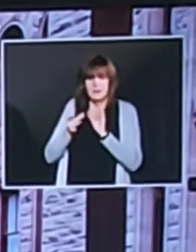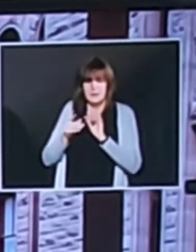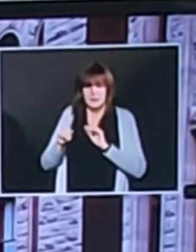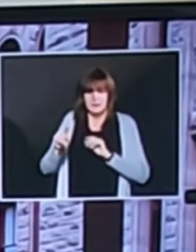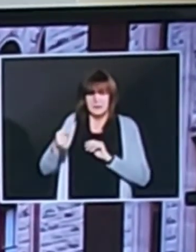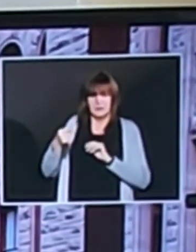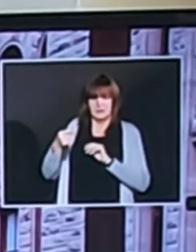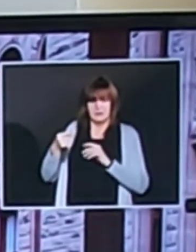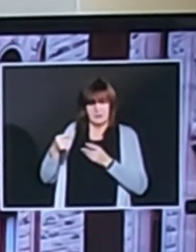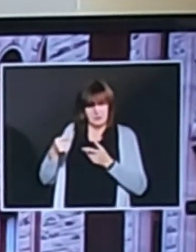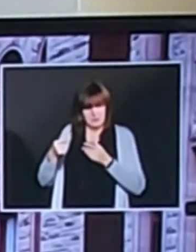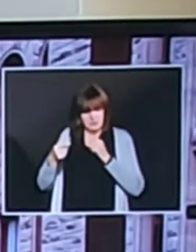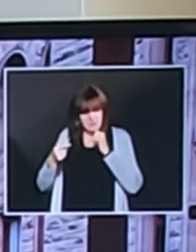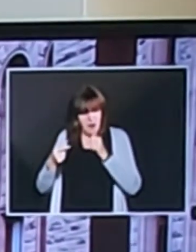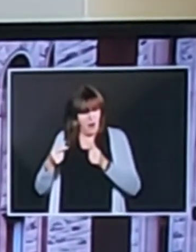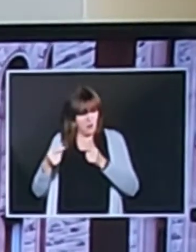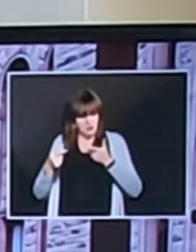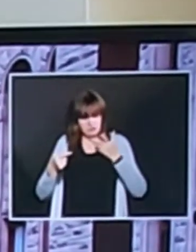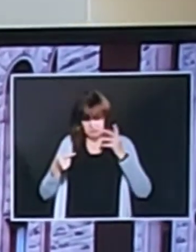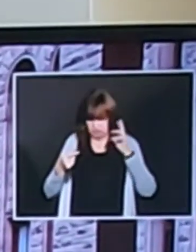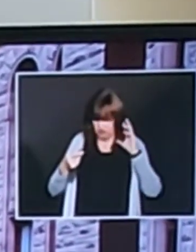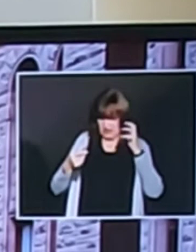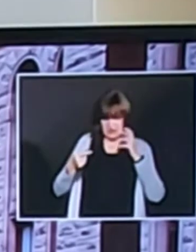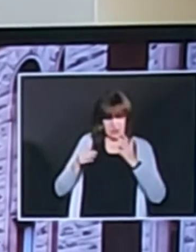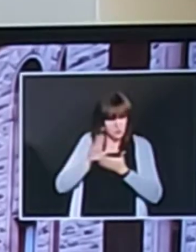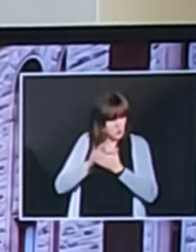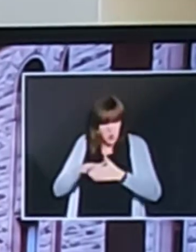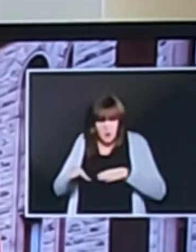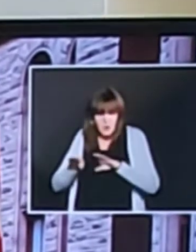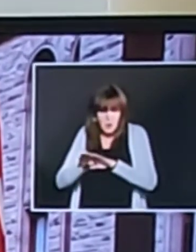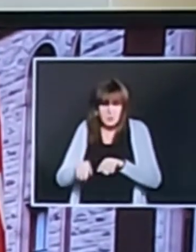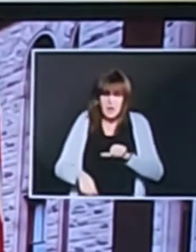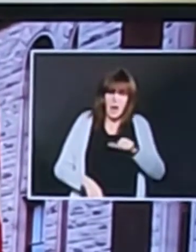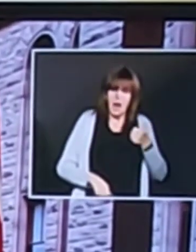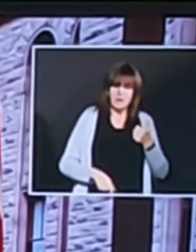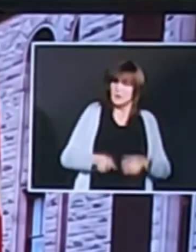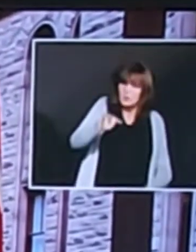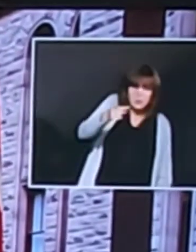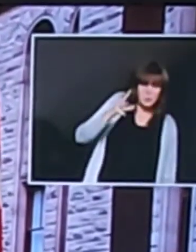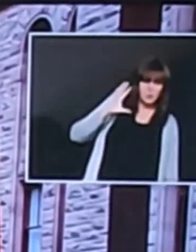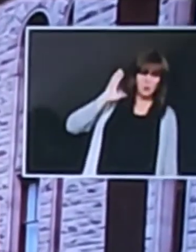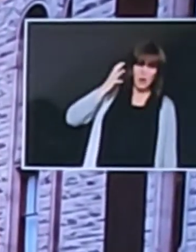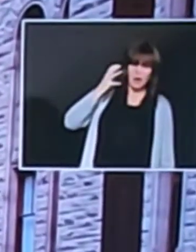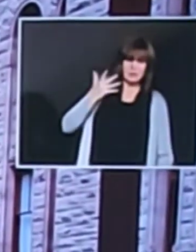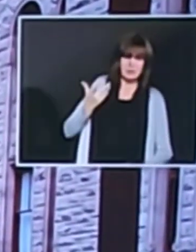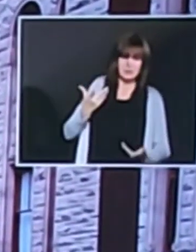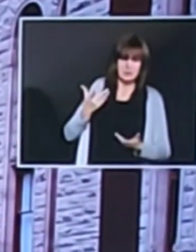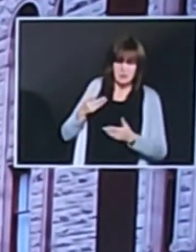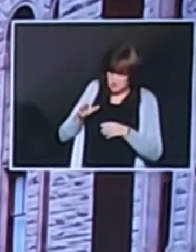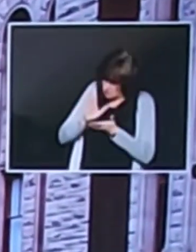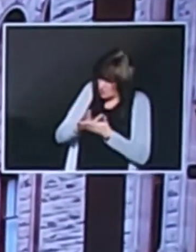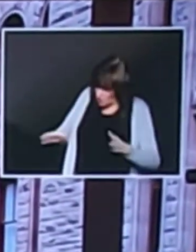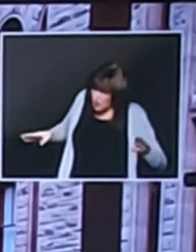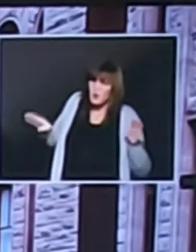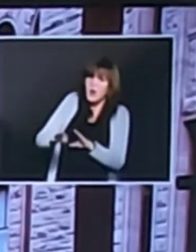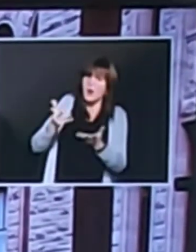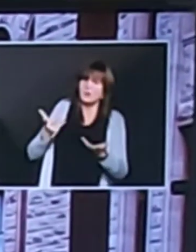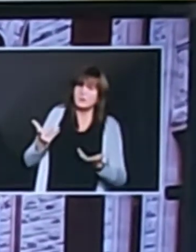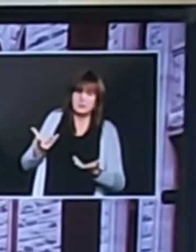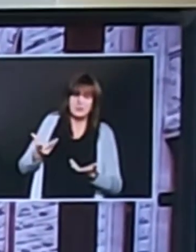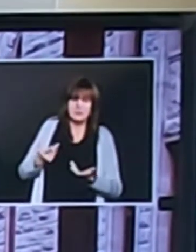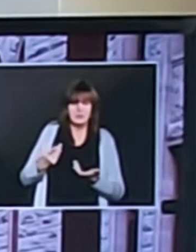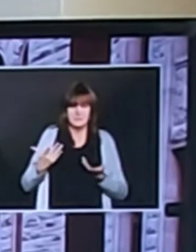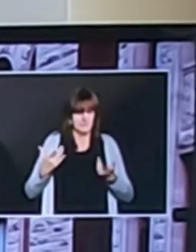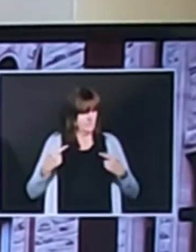closed or another says don't be crazy open up the schools people are caught between the two they see the value need the schools open some are